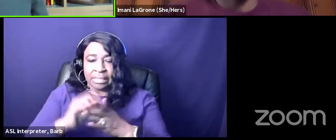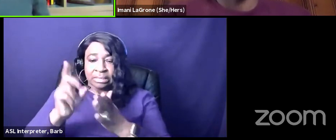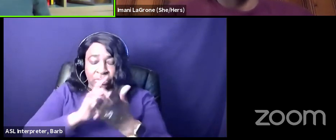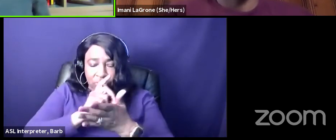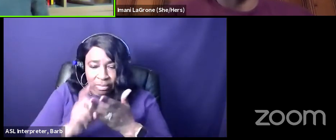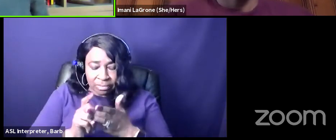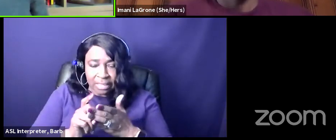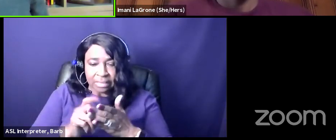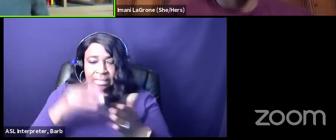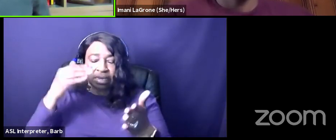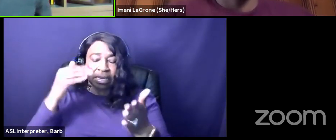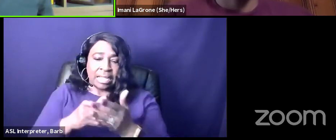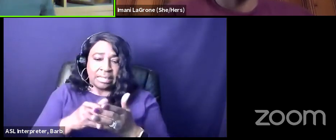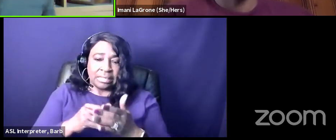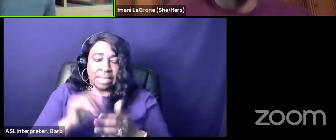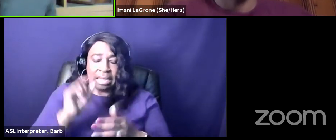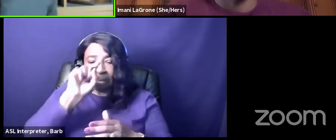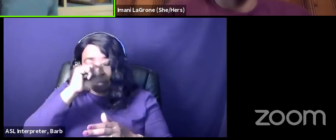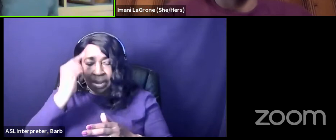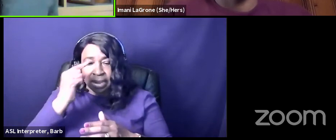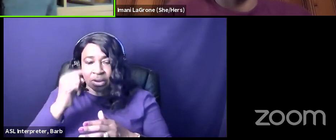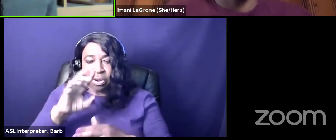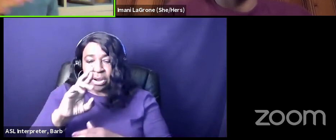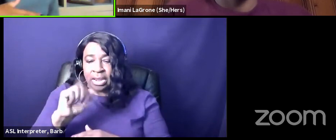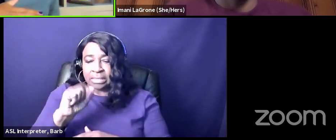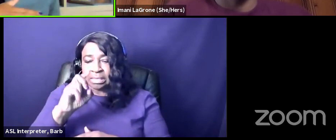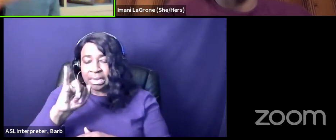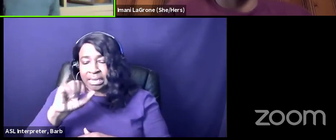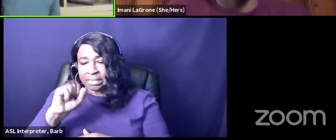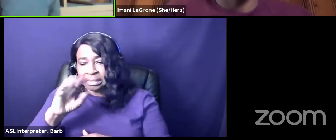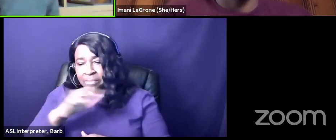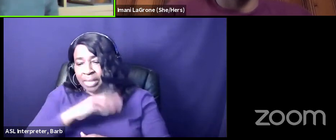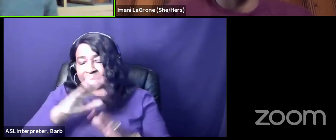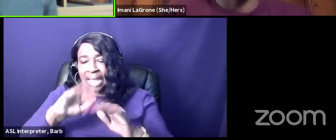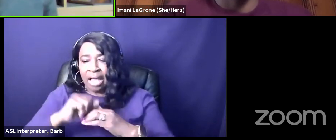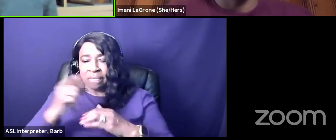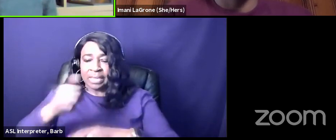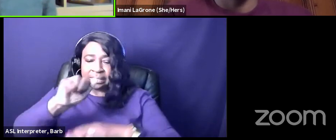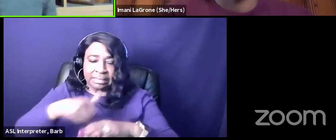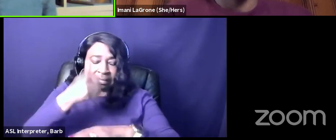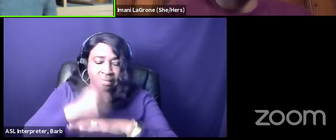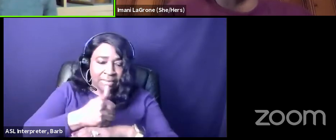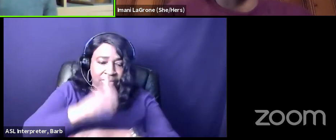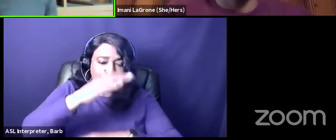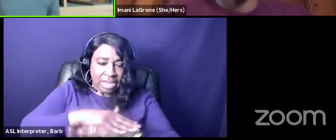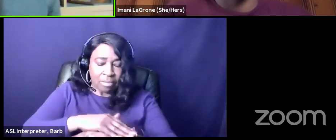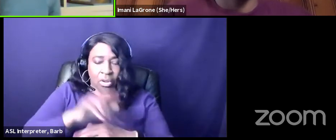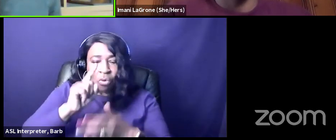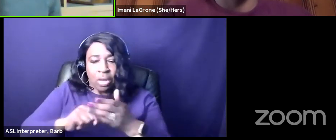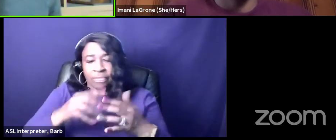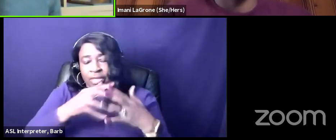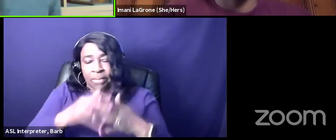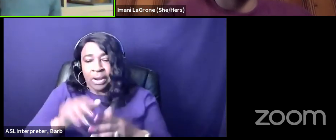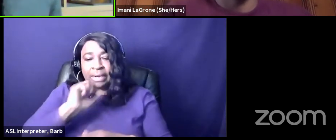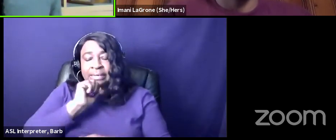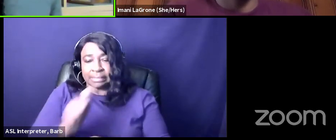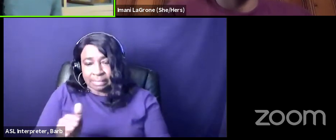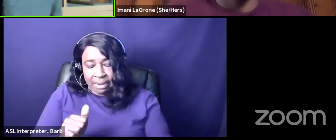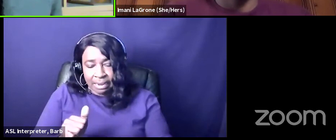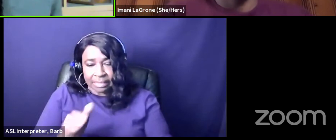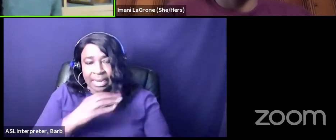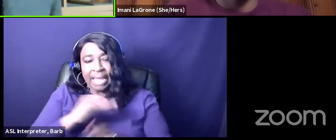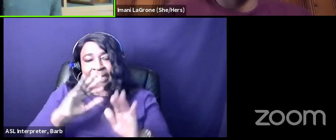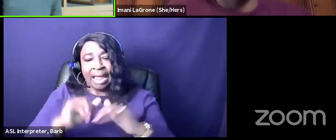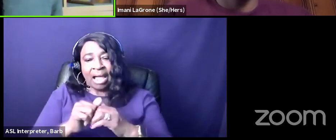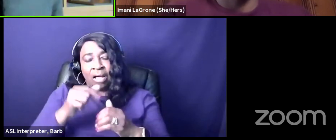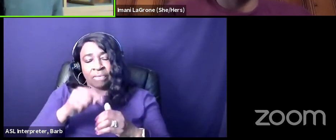patriarchy and capitalism and how they essentially set the table of what american democracy is and is not and how